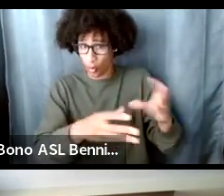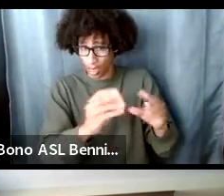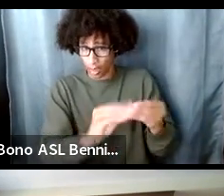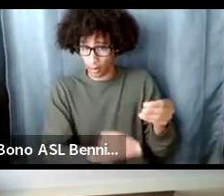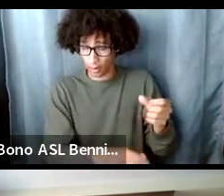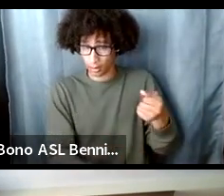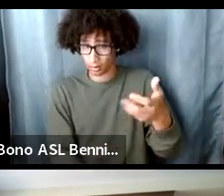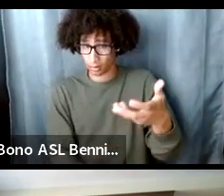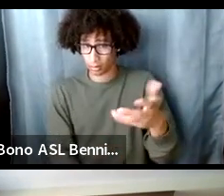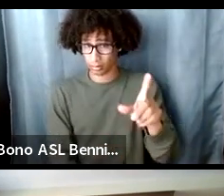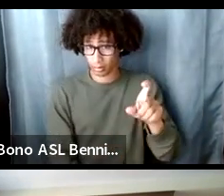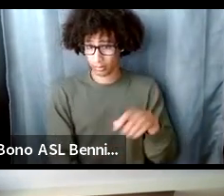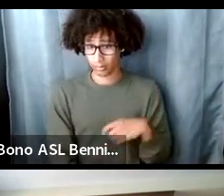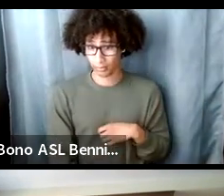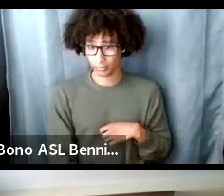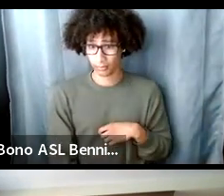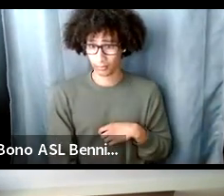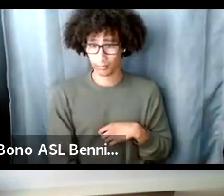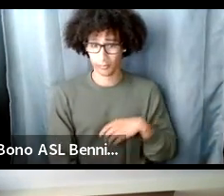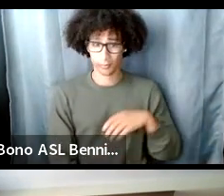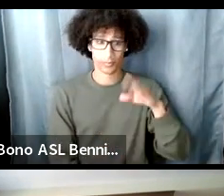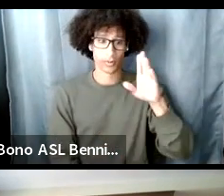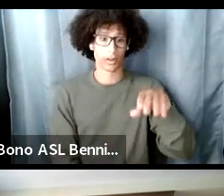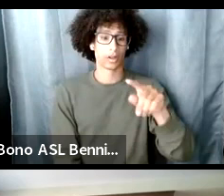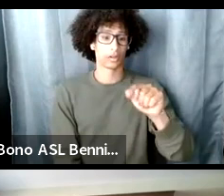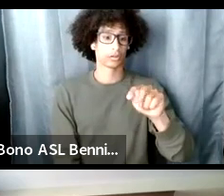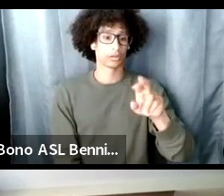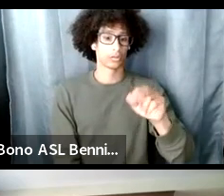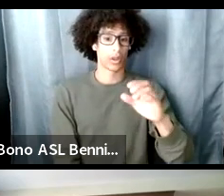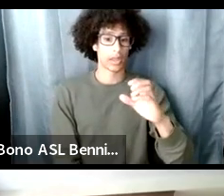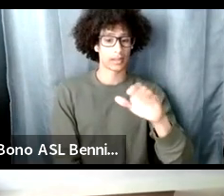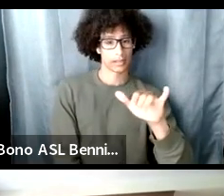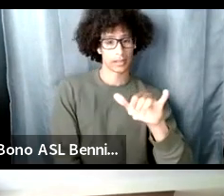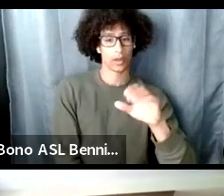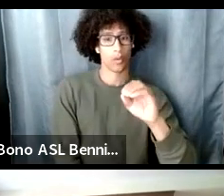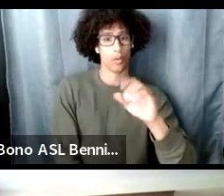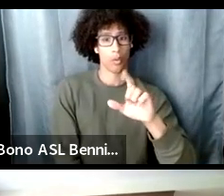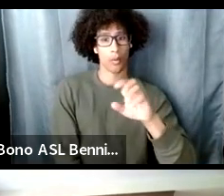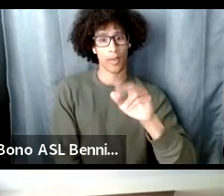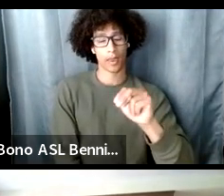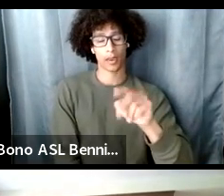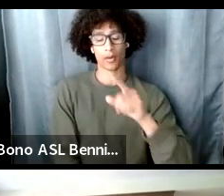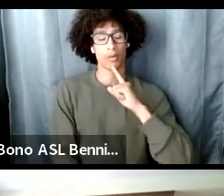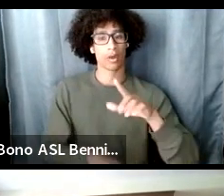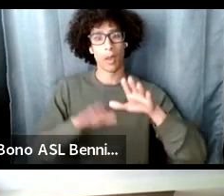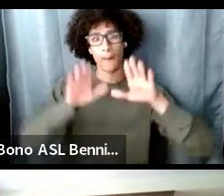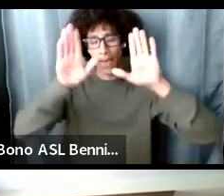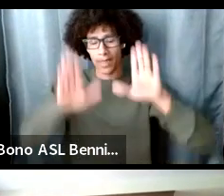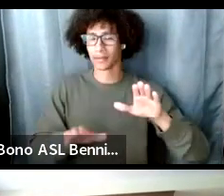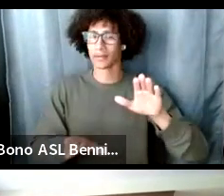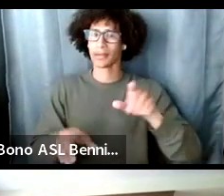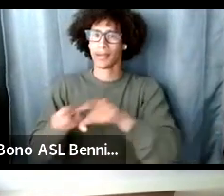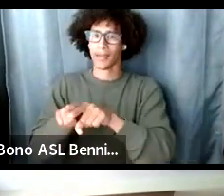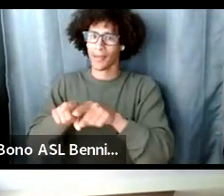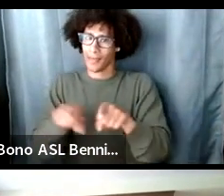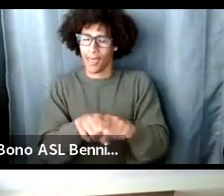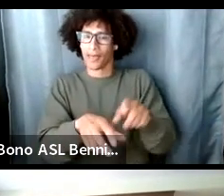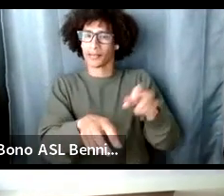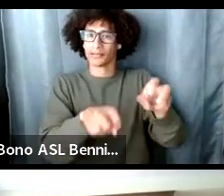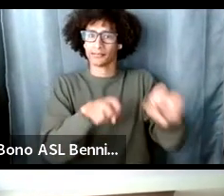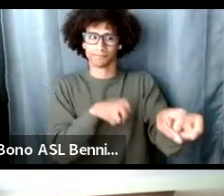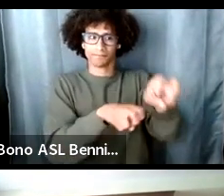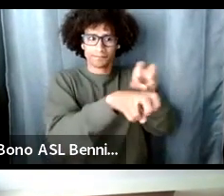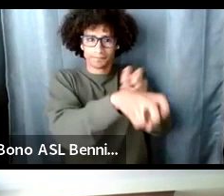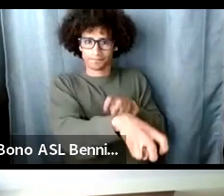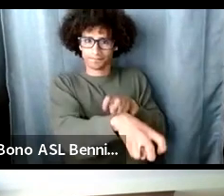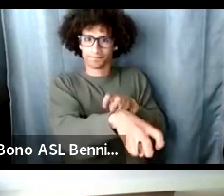tracy ullman was amazing at walking in someone else's different ethnography i'm dating myself but tracy ullman